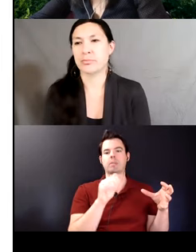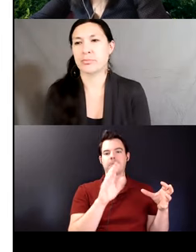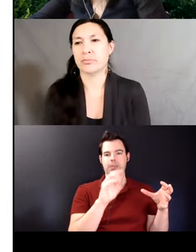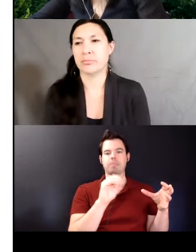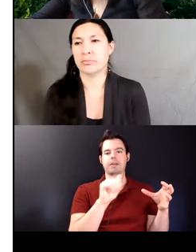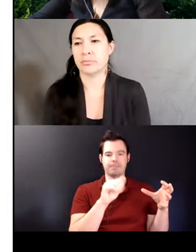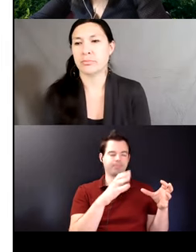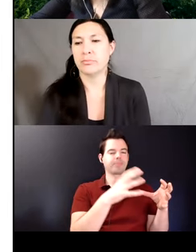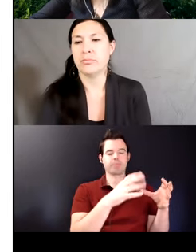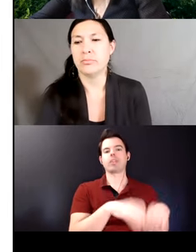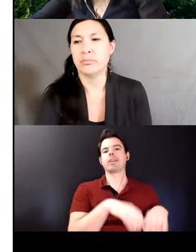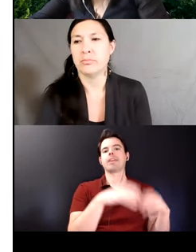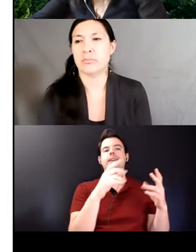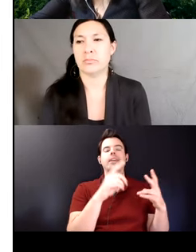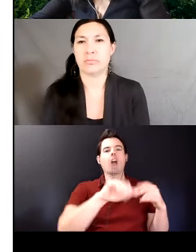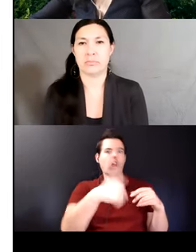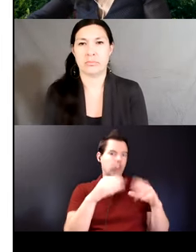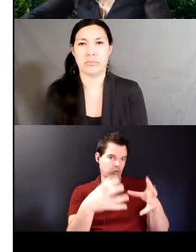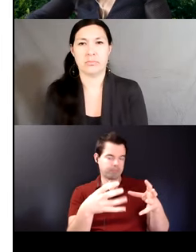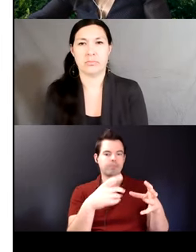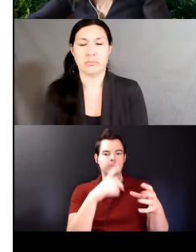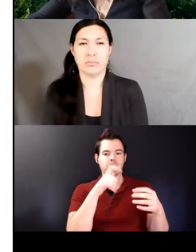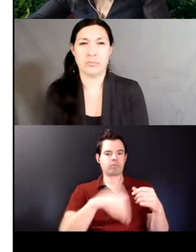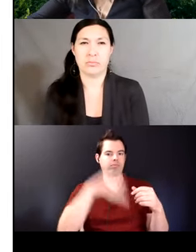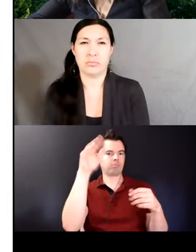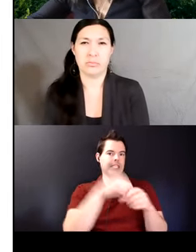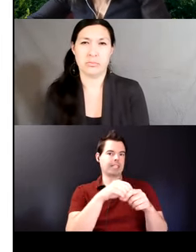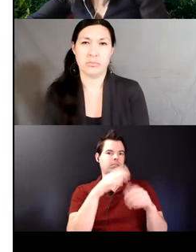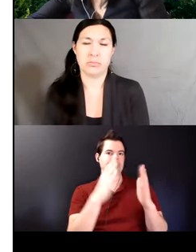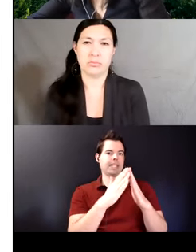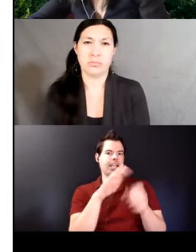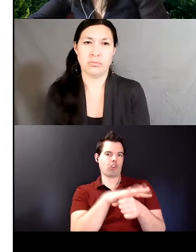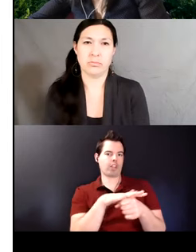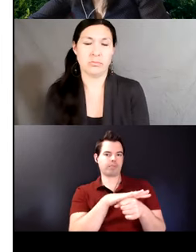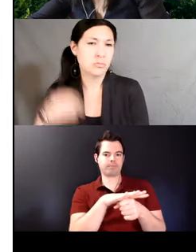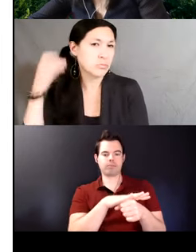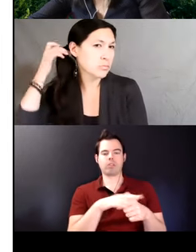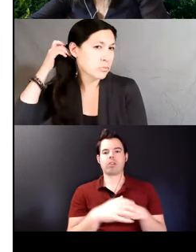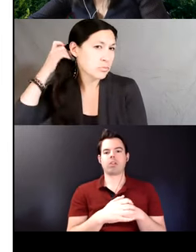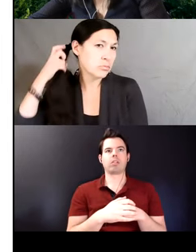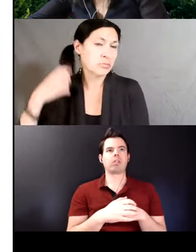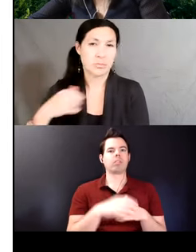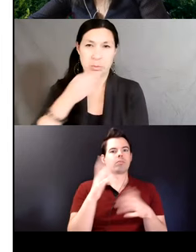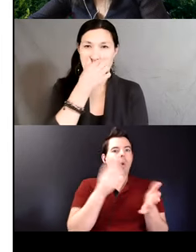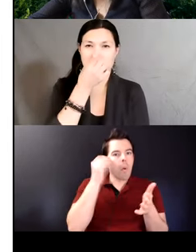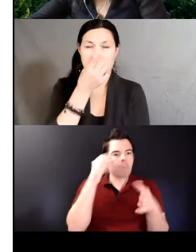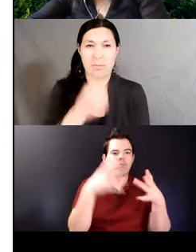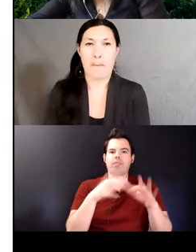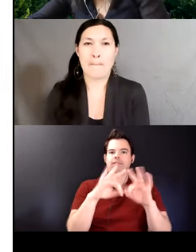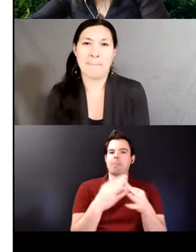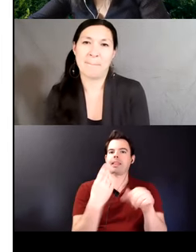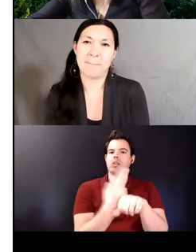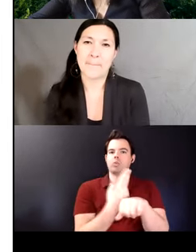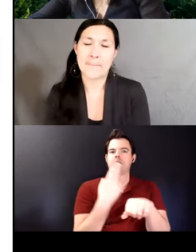five neighborhoods that compose the area the urban area they learn Quechua at home they acquired